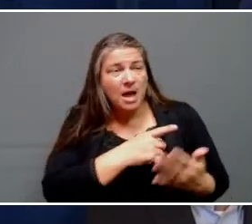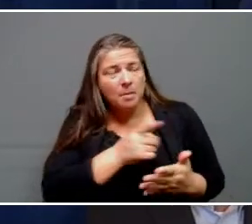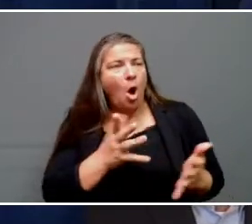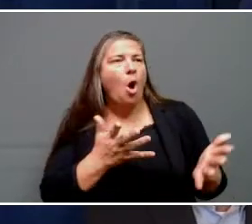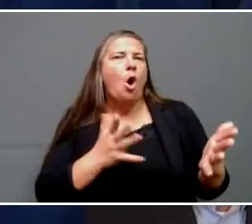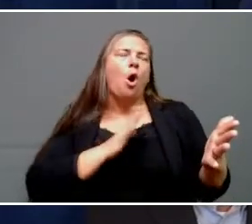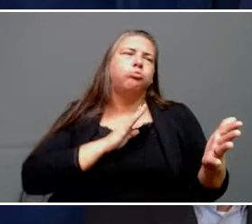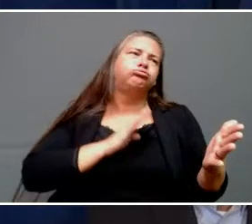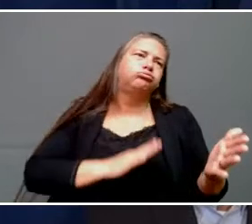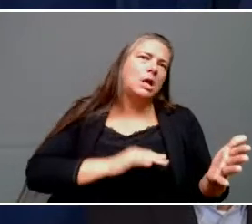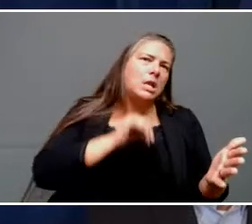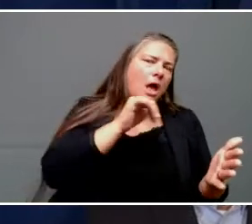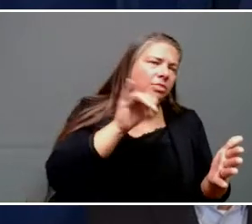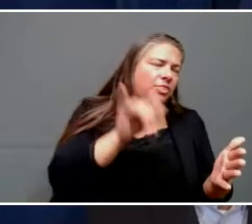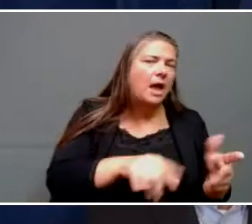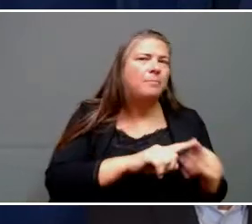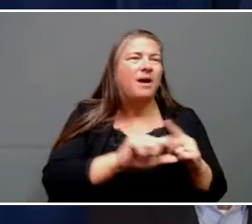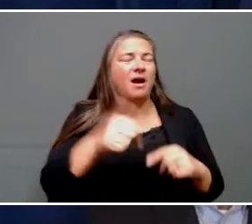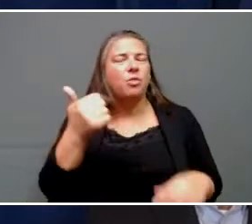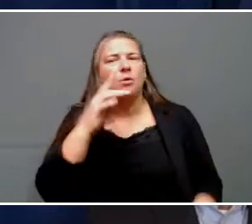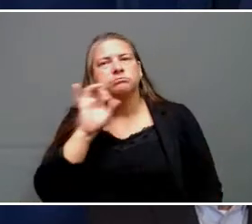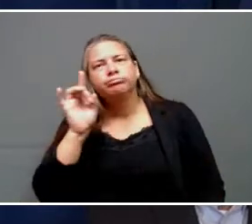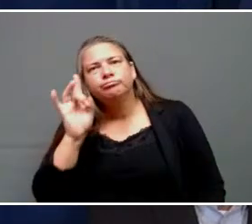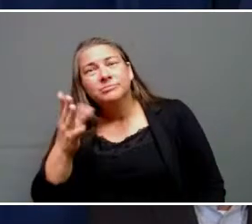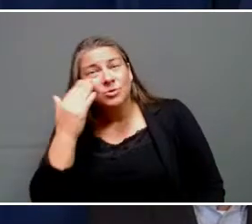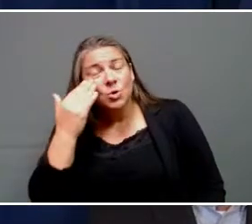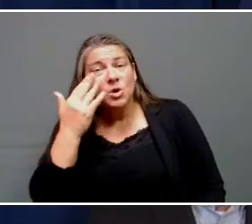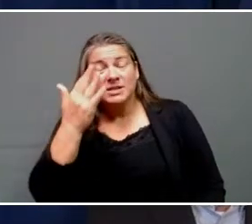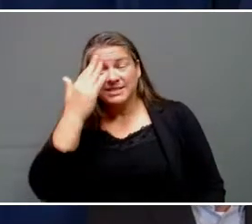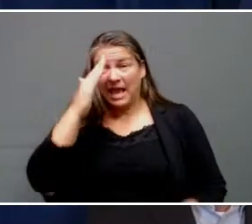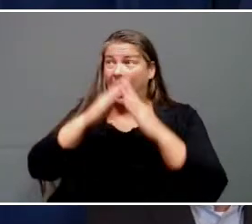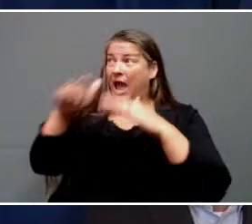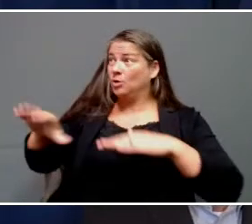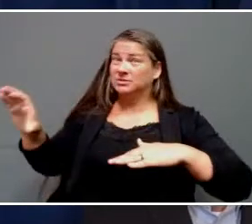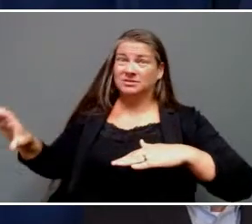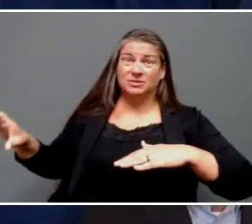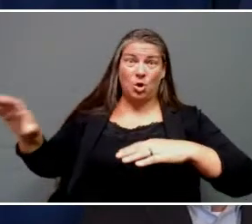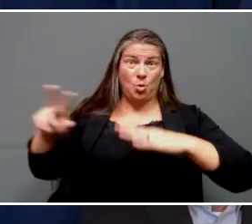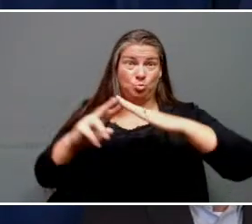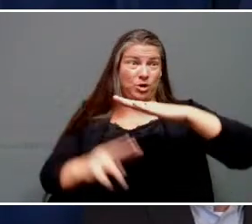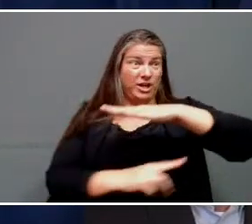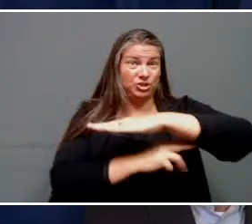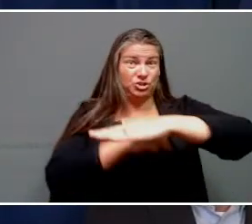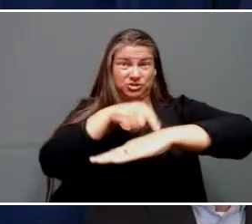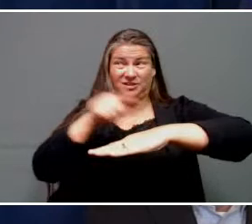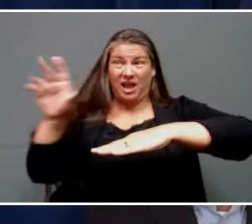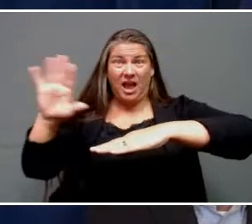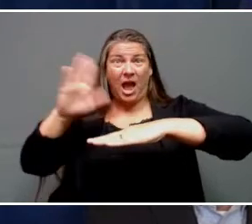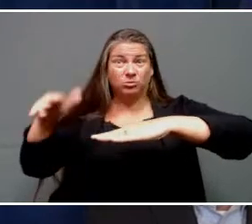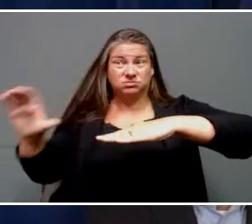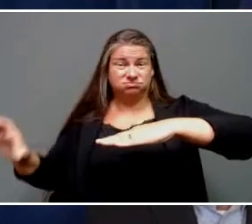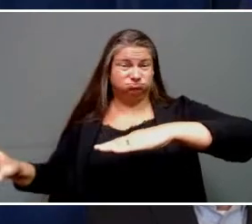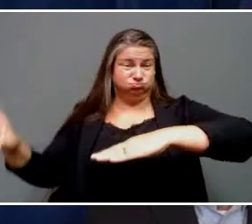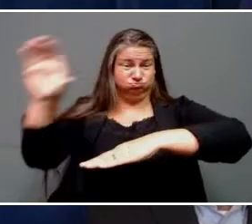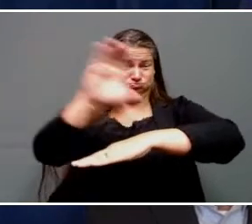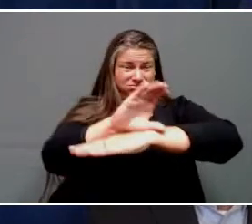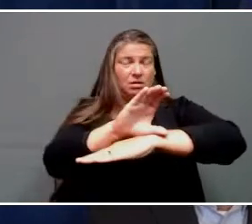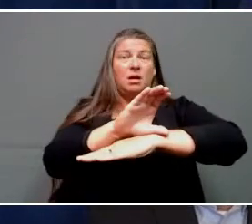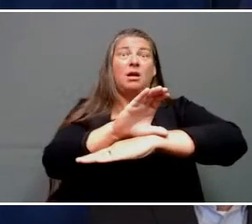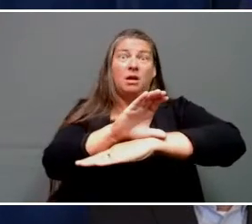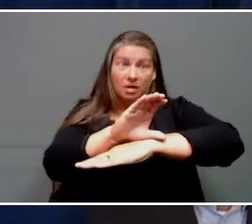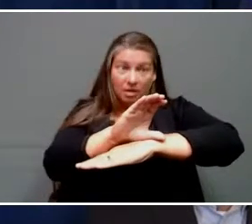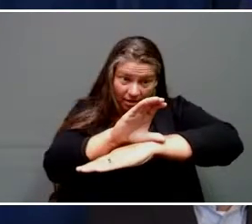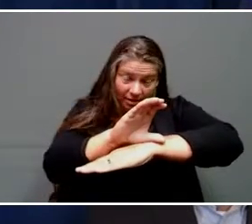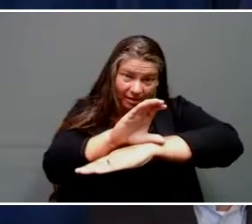and to see a house sitting on top of a bridge that you can't cross the bridge because they have to move the house first. somebody said, well,